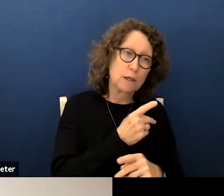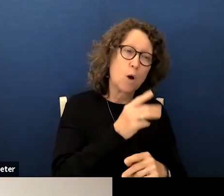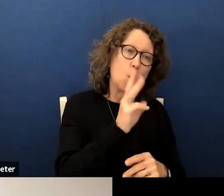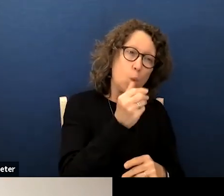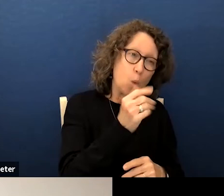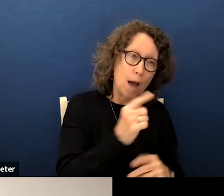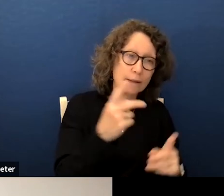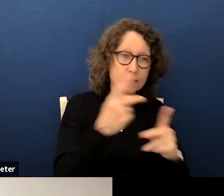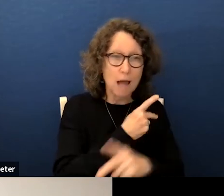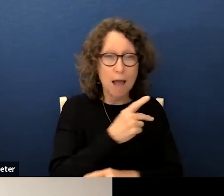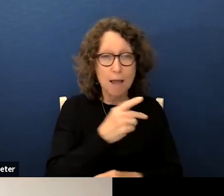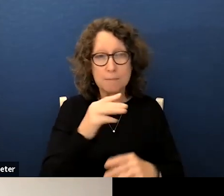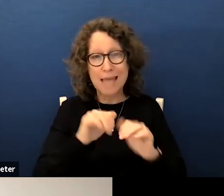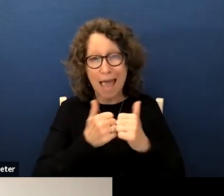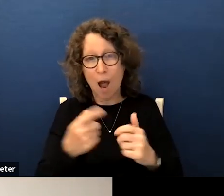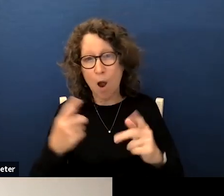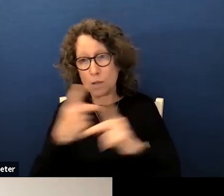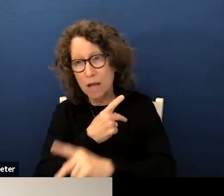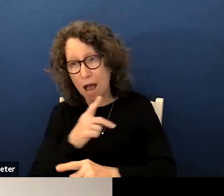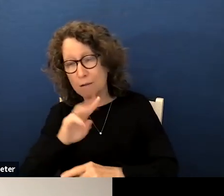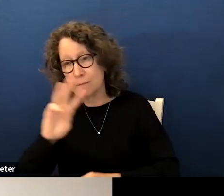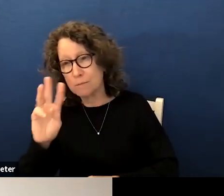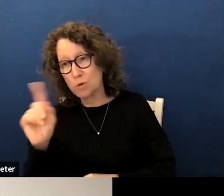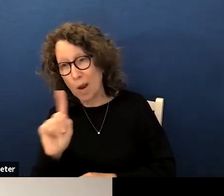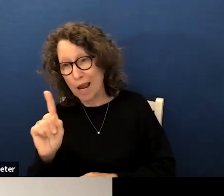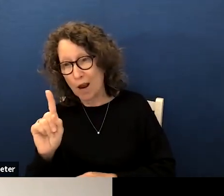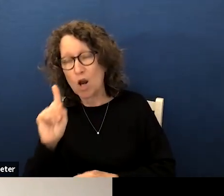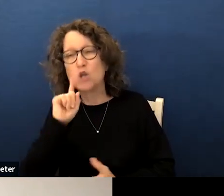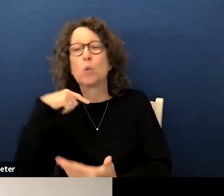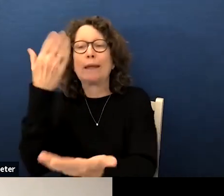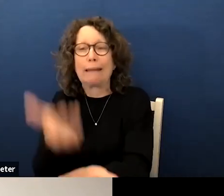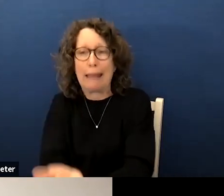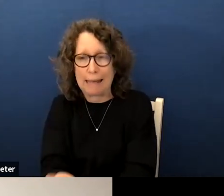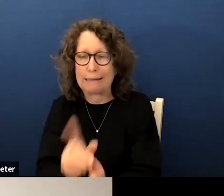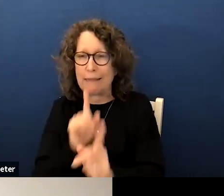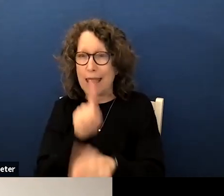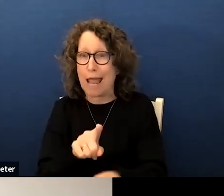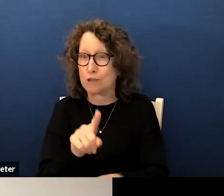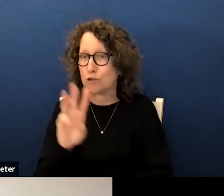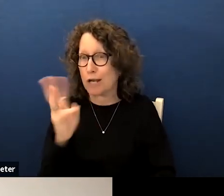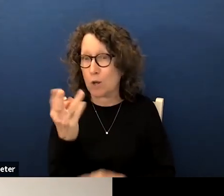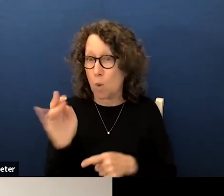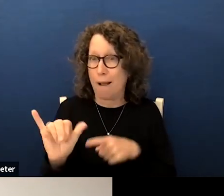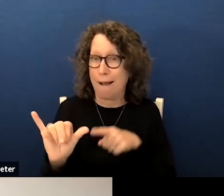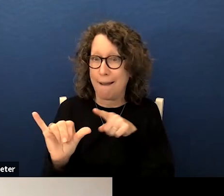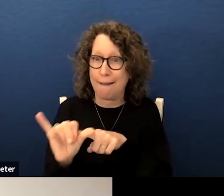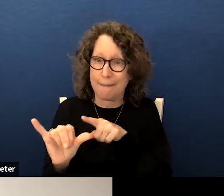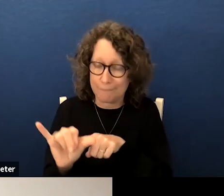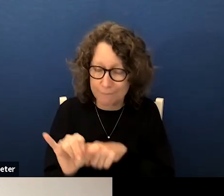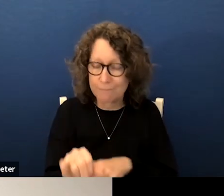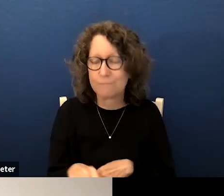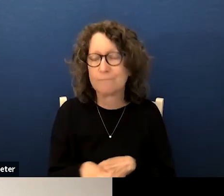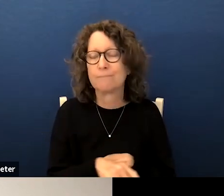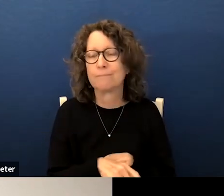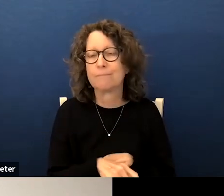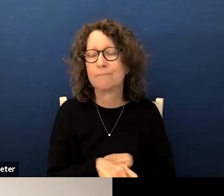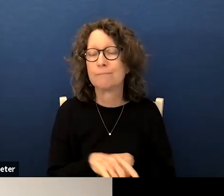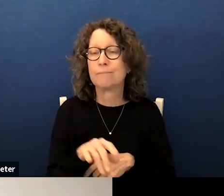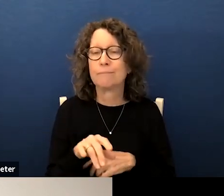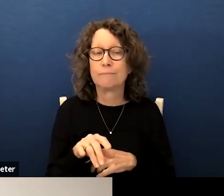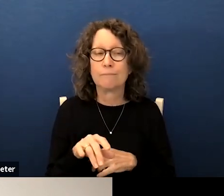by the where do we get to the why and the why really is